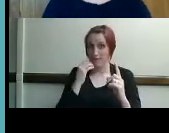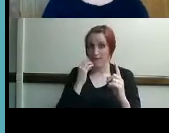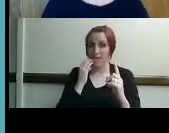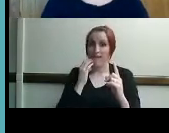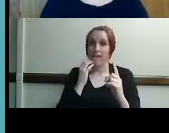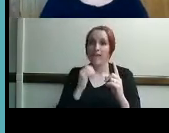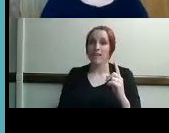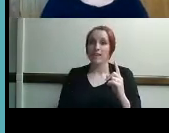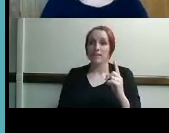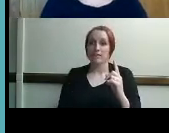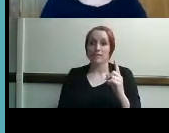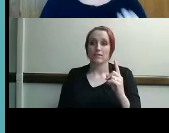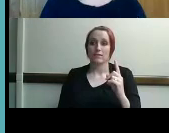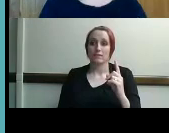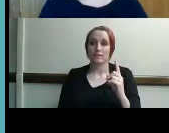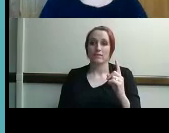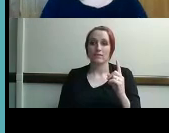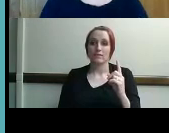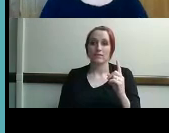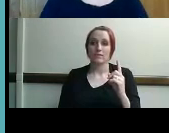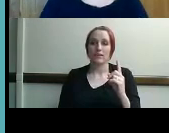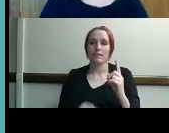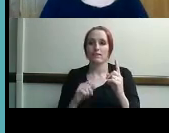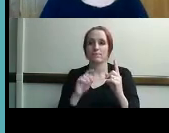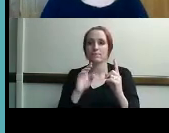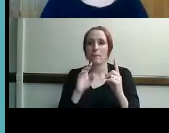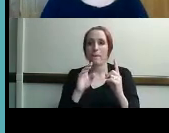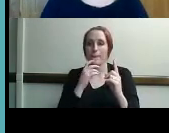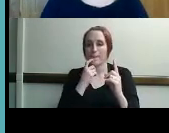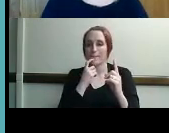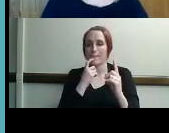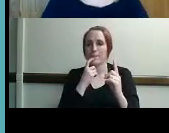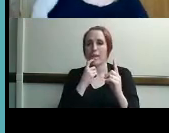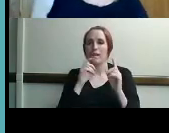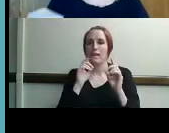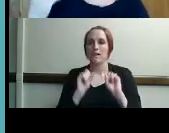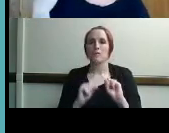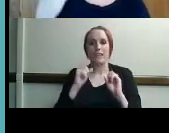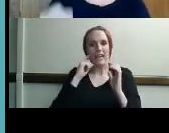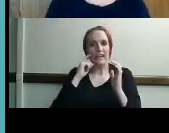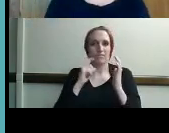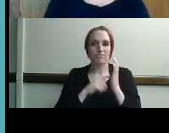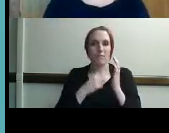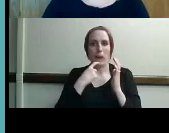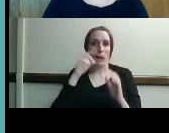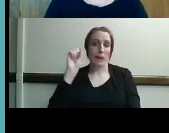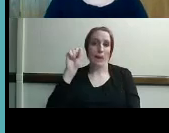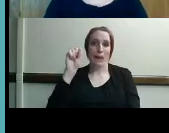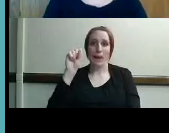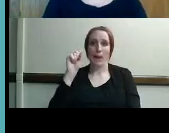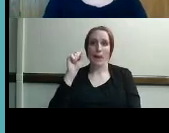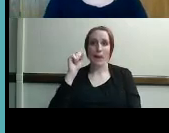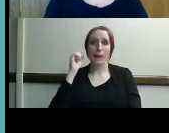has progressed so severely in this situation then you could attest yes if that's if you're